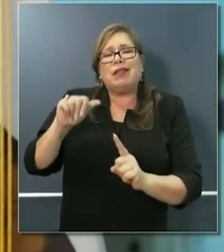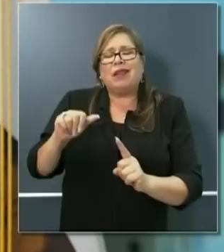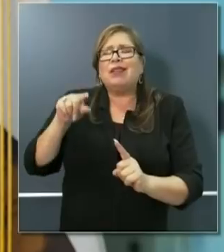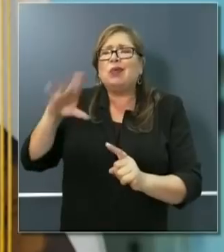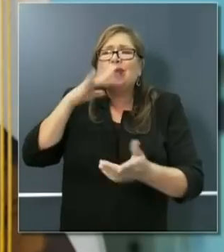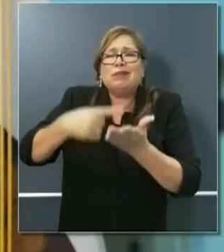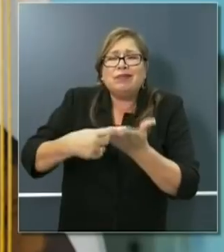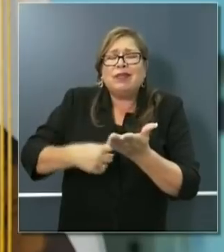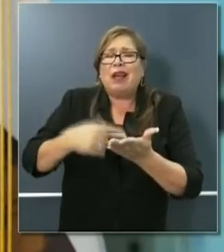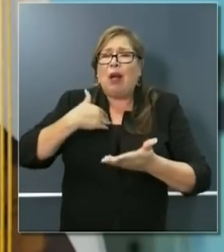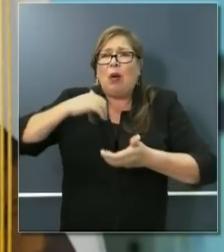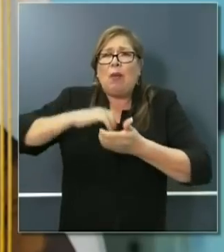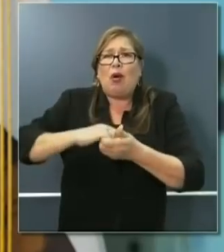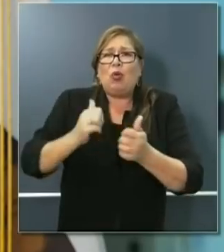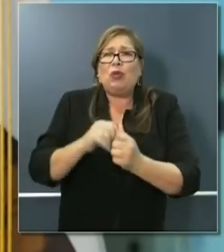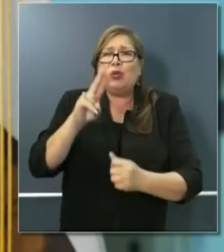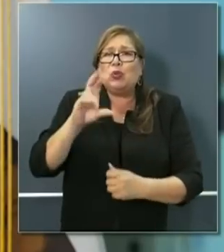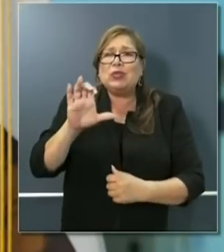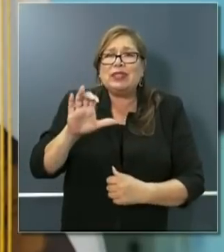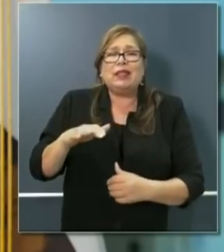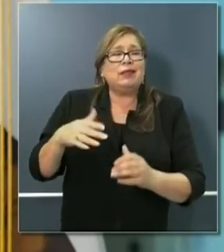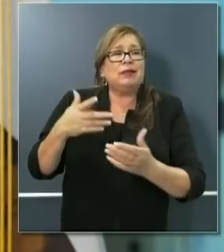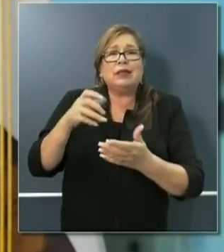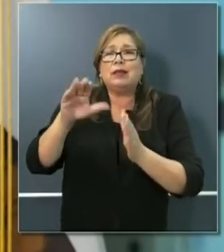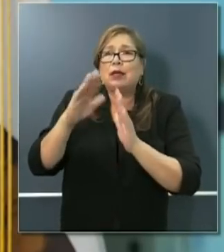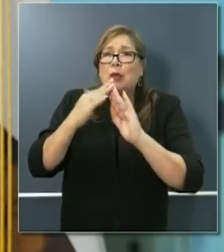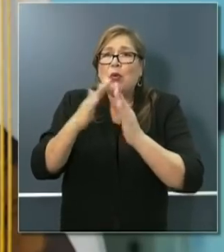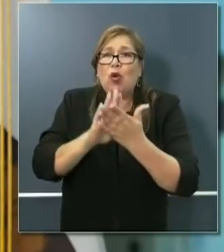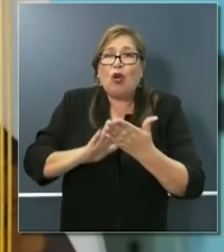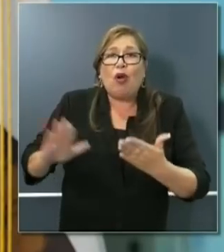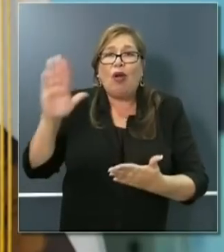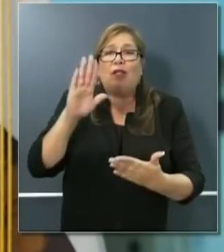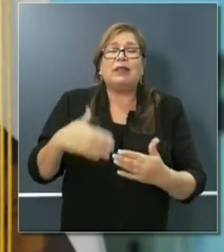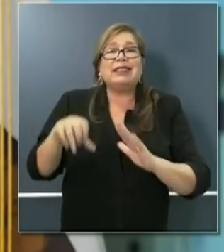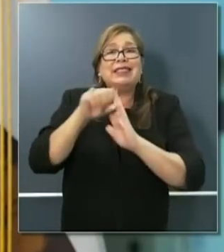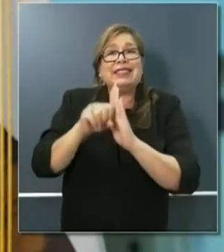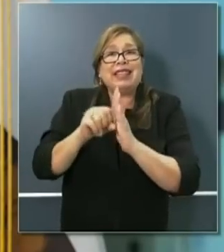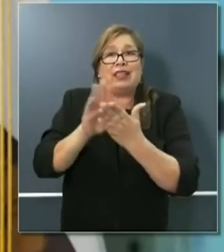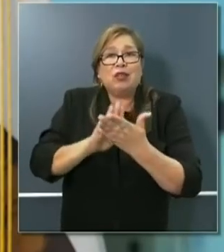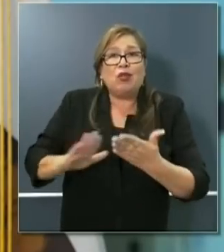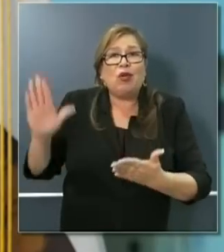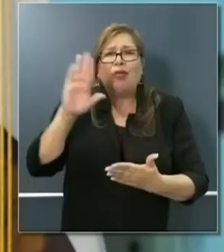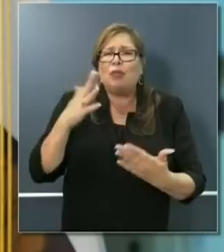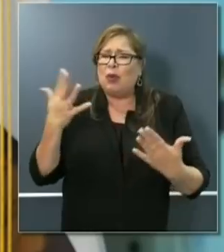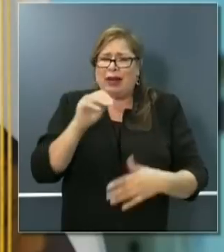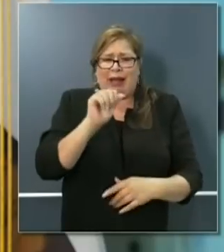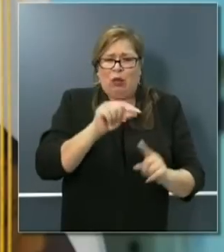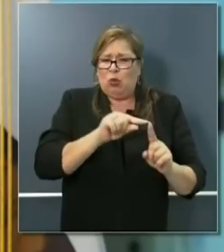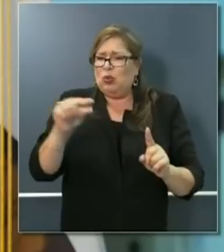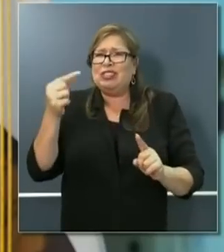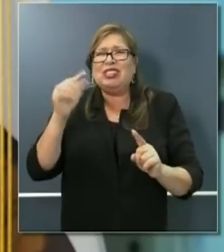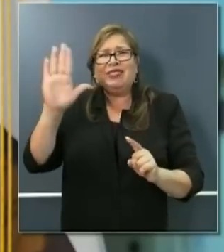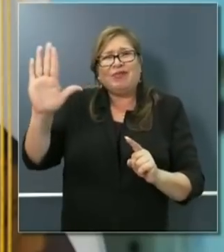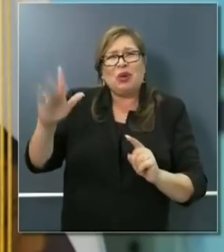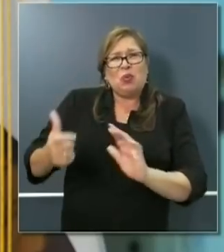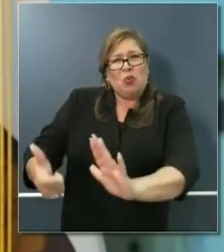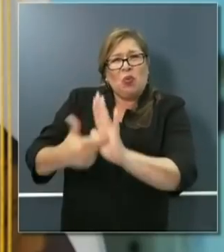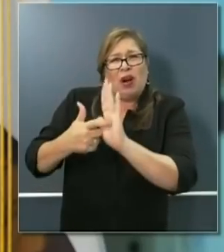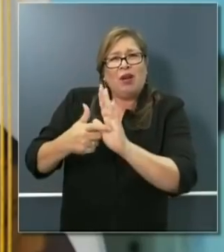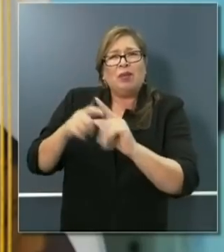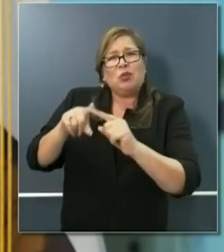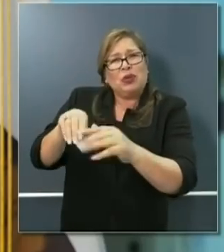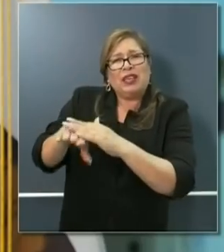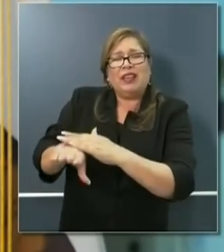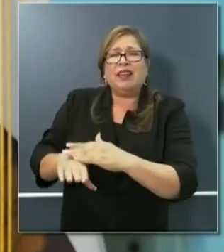California State University system, and our community college system to address A through G requirements and address the issues